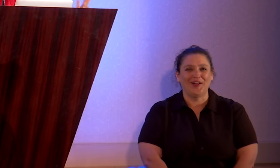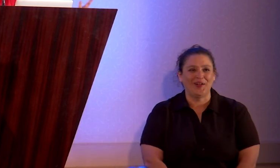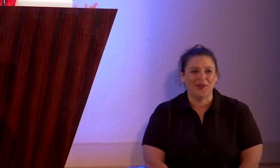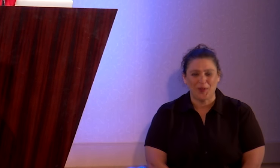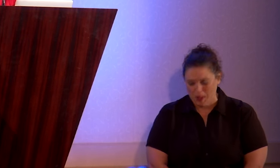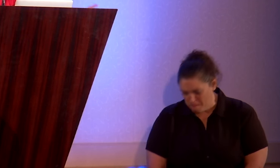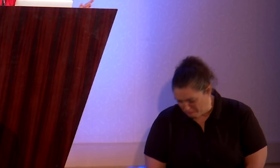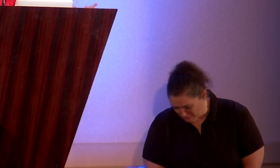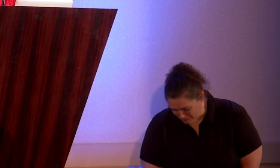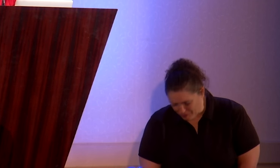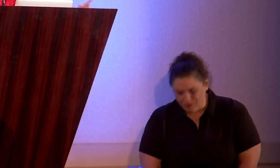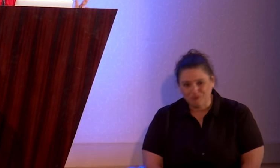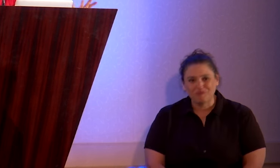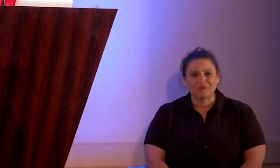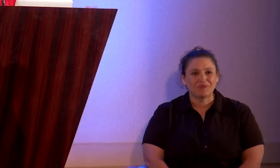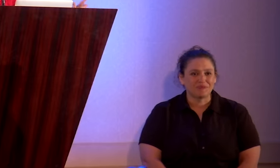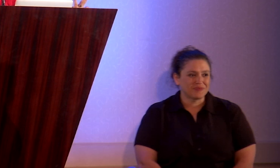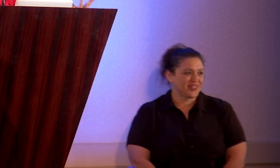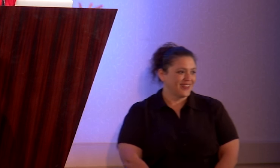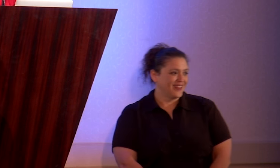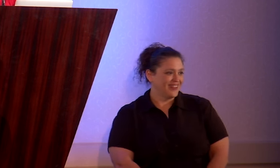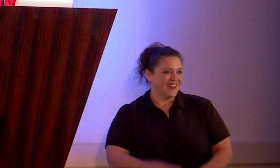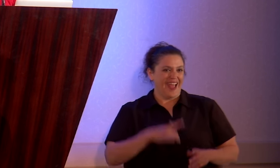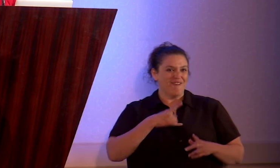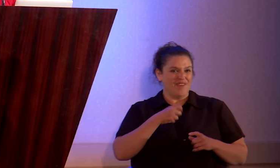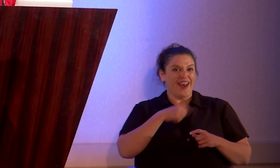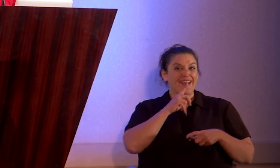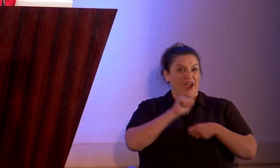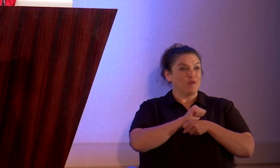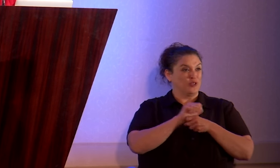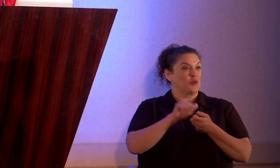It was truly as if I had been washed clean.